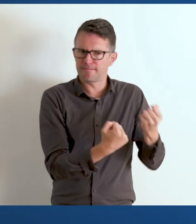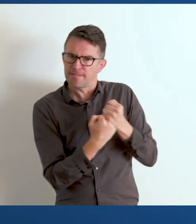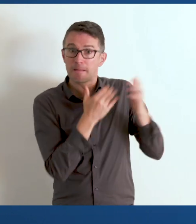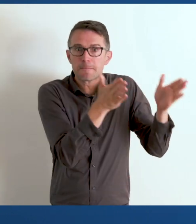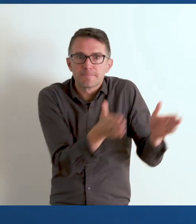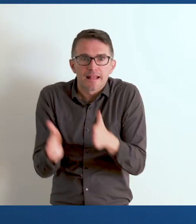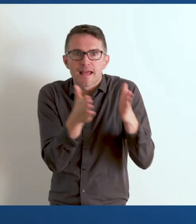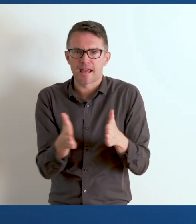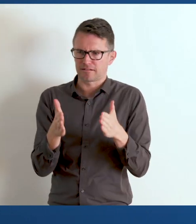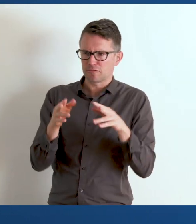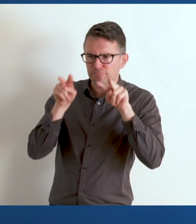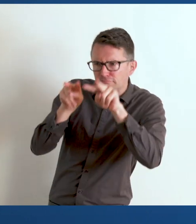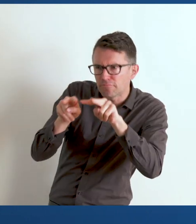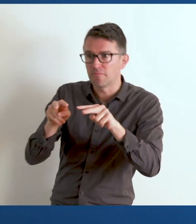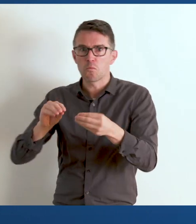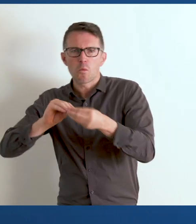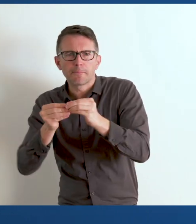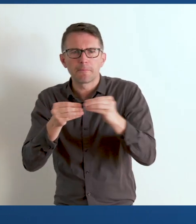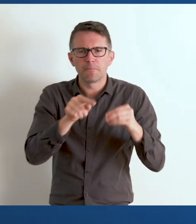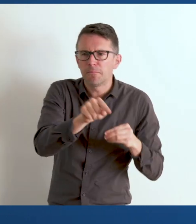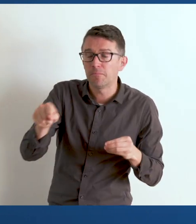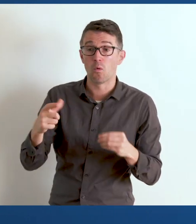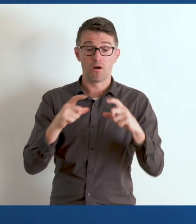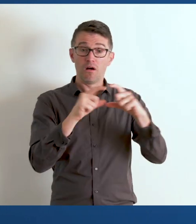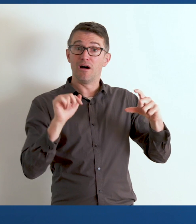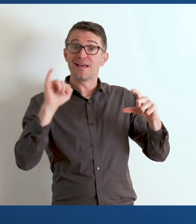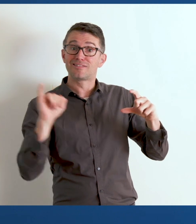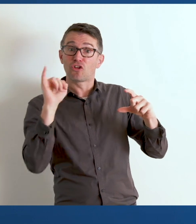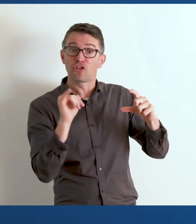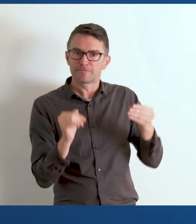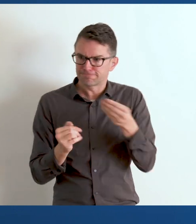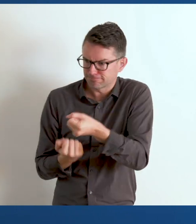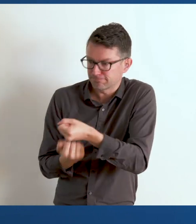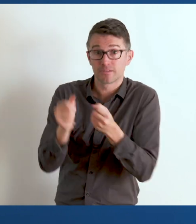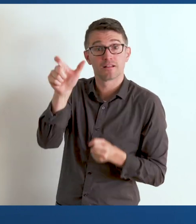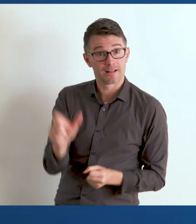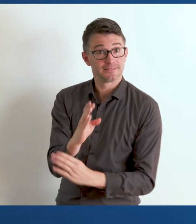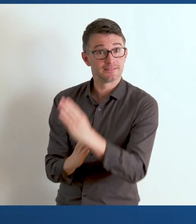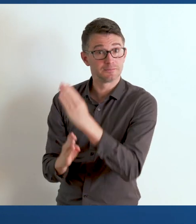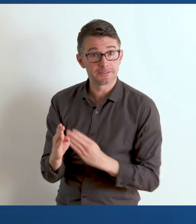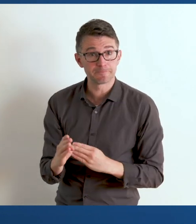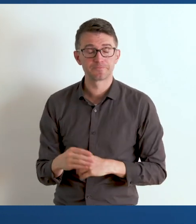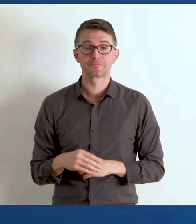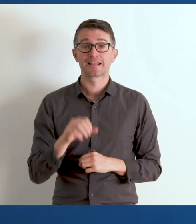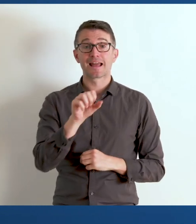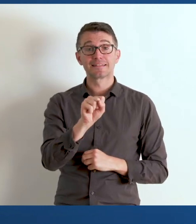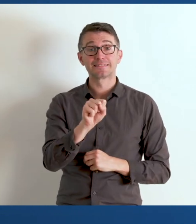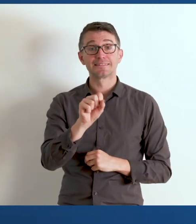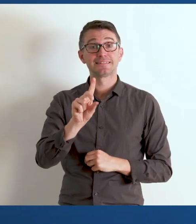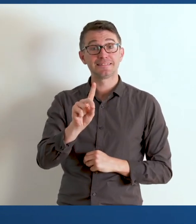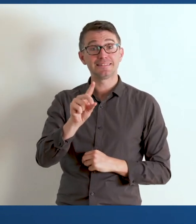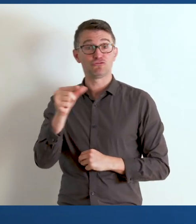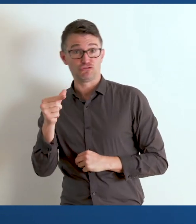and for monitoring and ensuring the participation of persons with disabilities. The Sustainable Development Goals